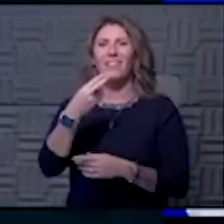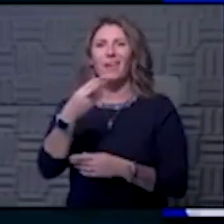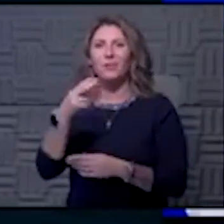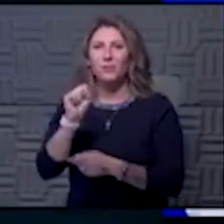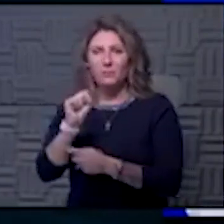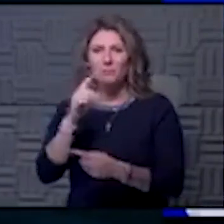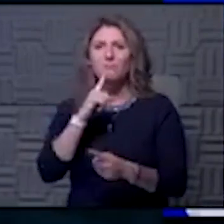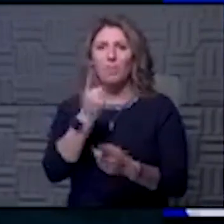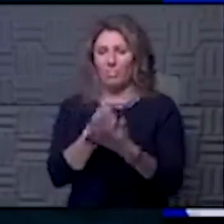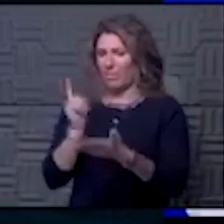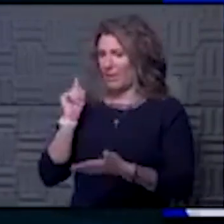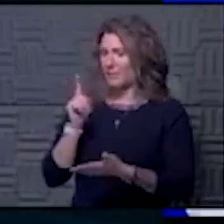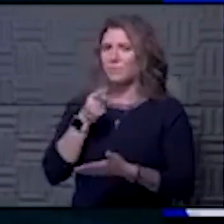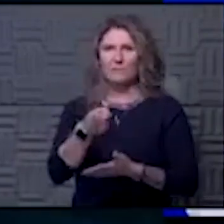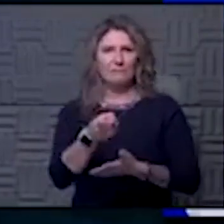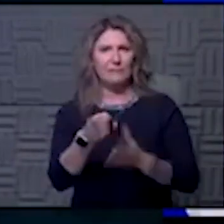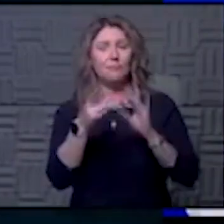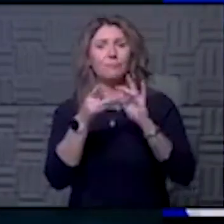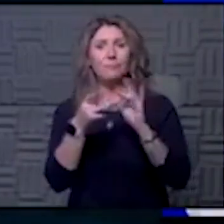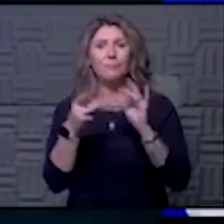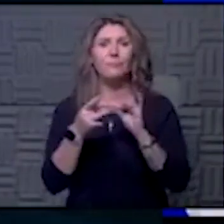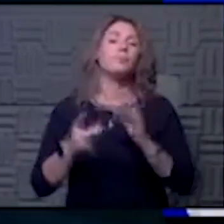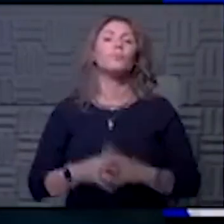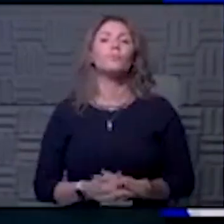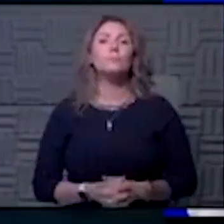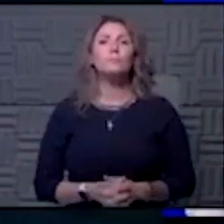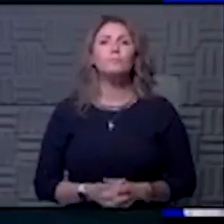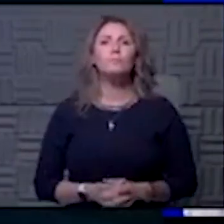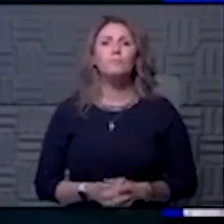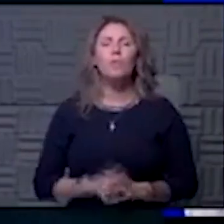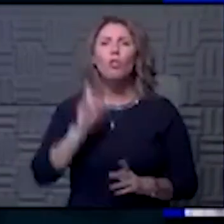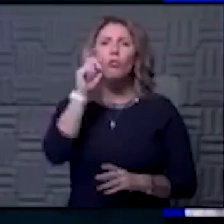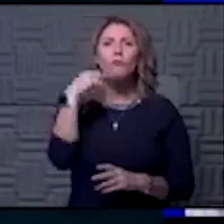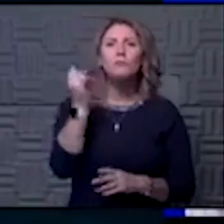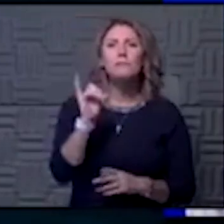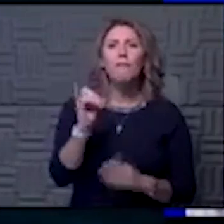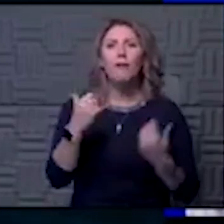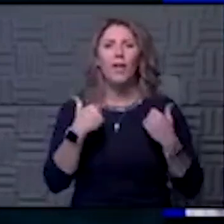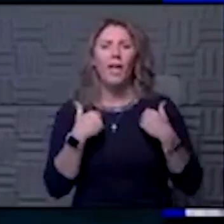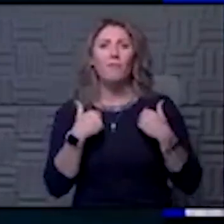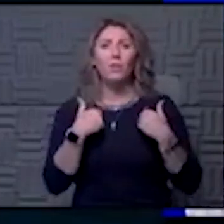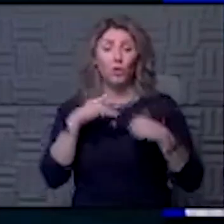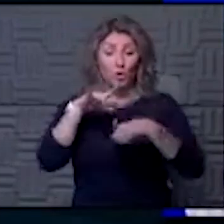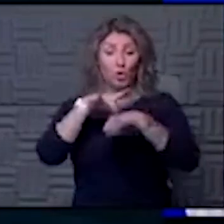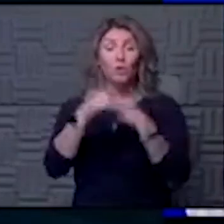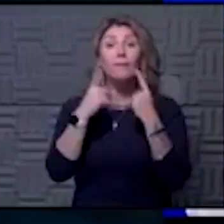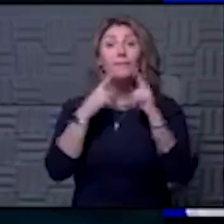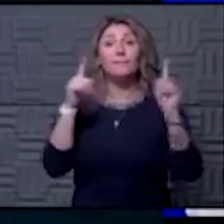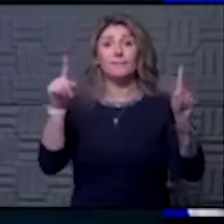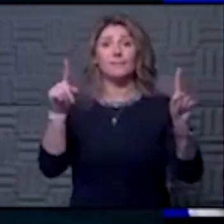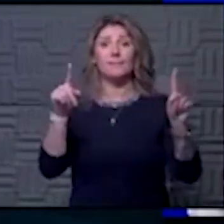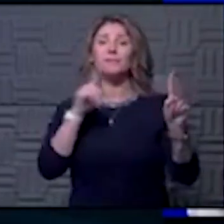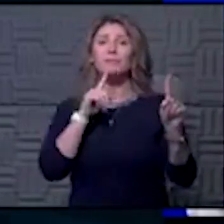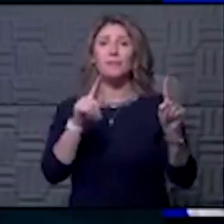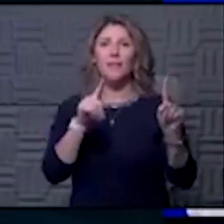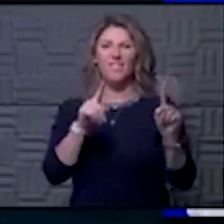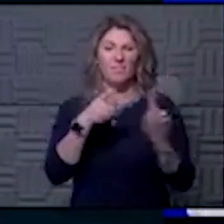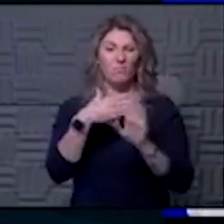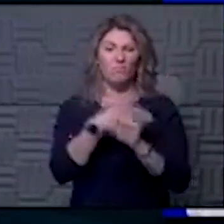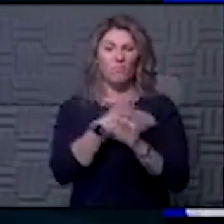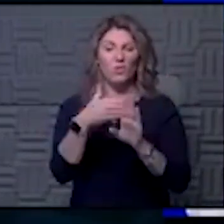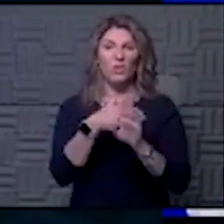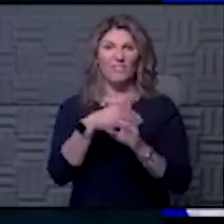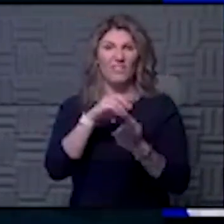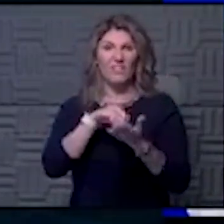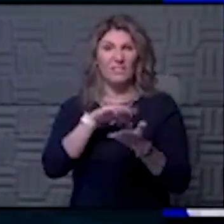last week. He intimated that they look like they're having some early success. There are the preliminary data for both the